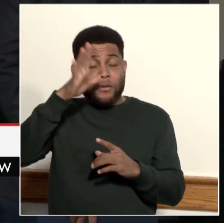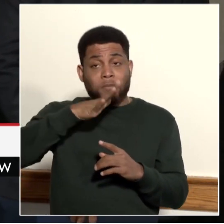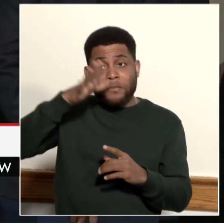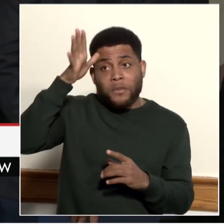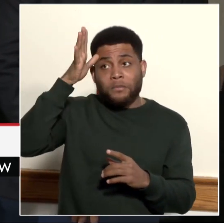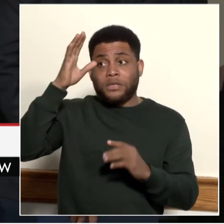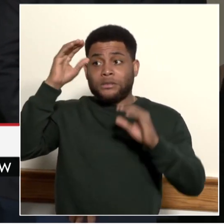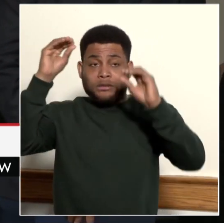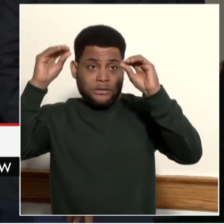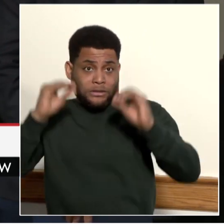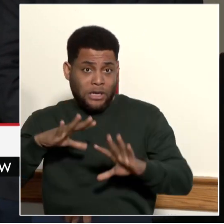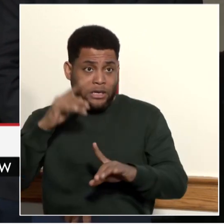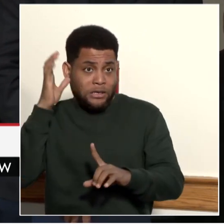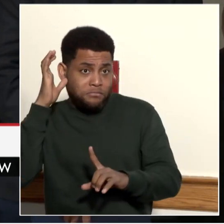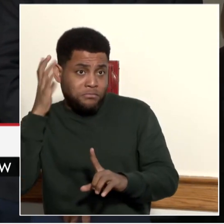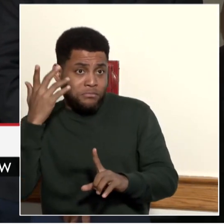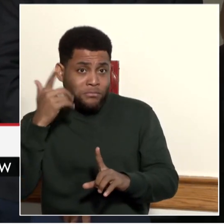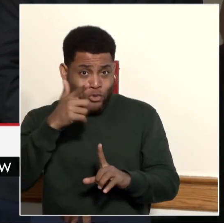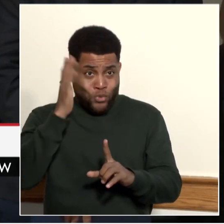to be a leader?